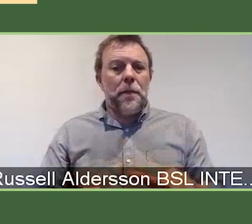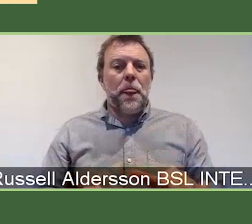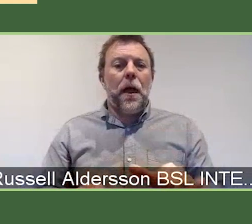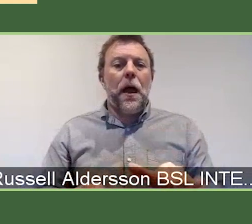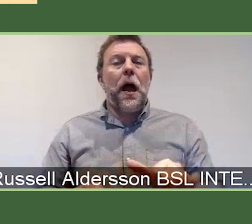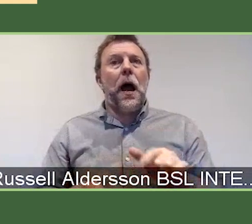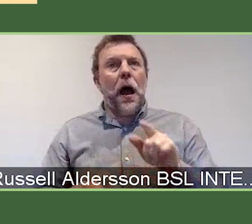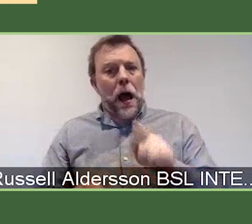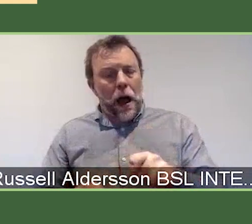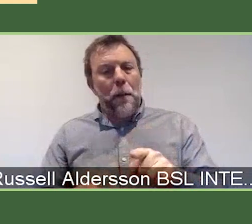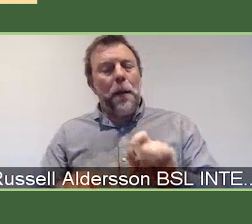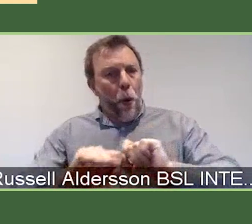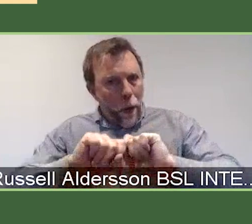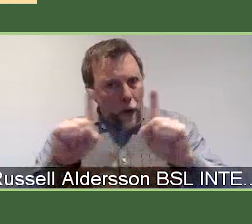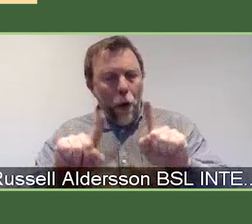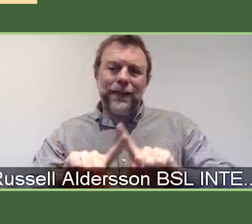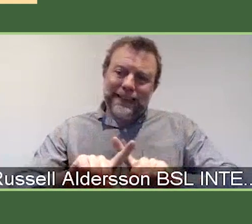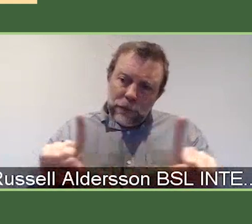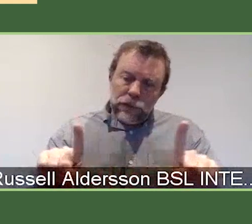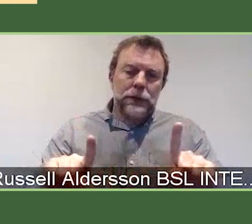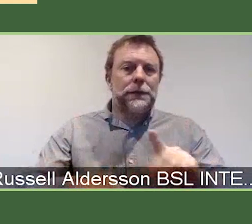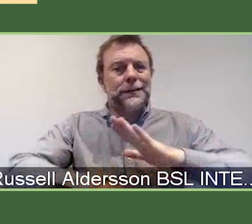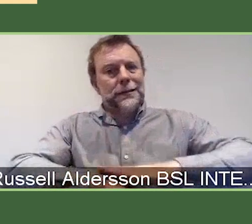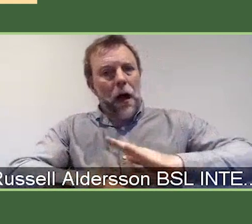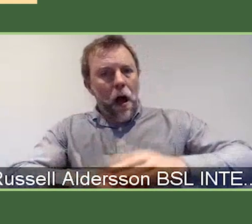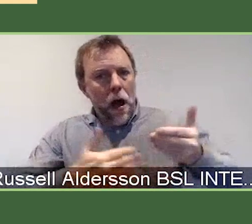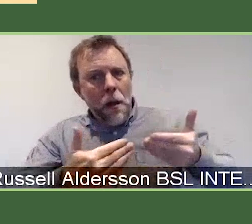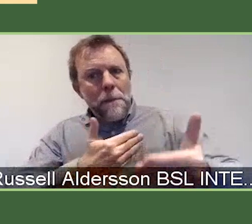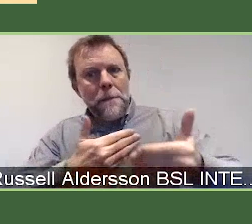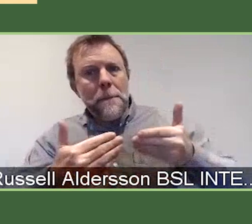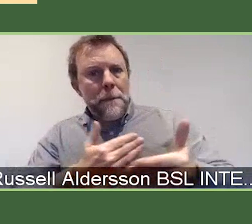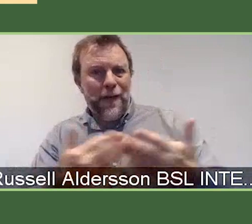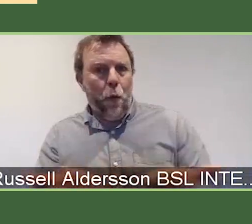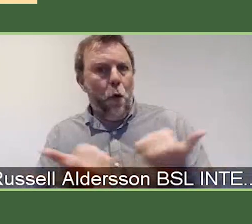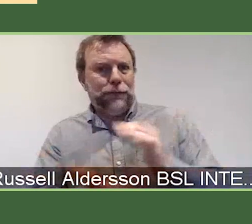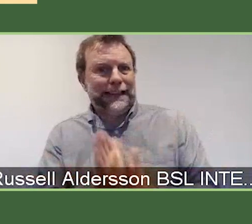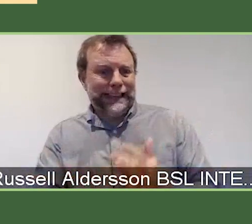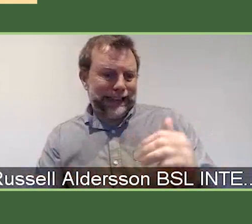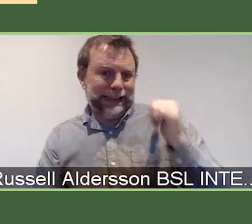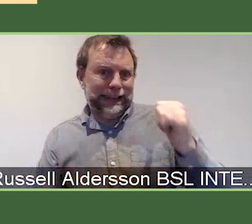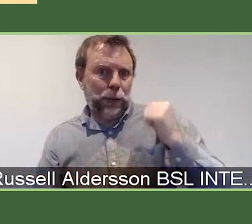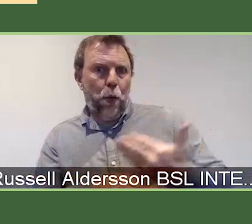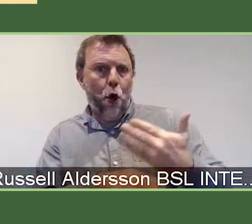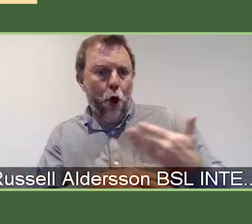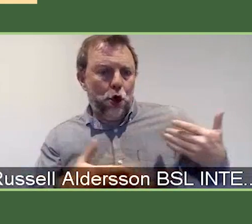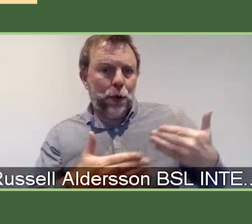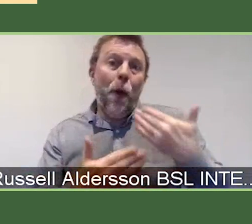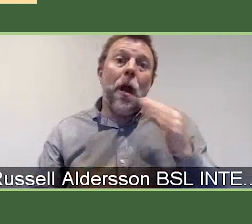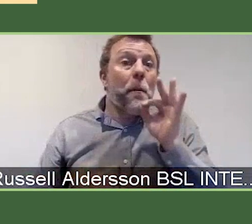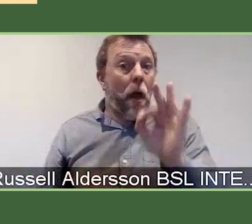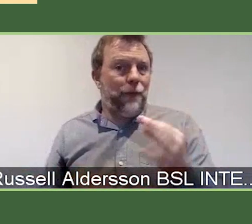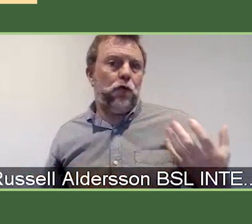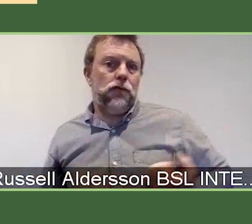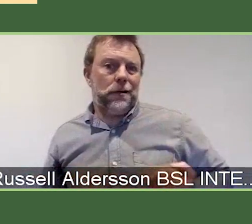the different lengths of time that people will have under their belts when they're applying for these grants. I think that's